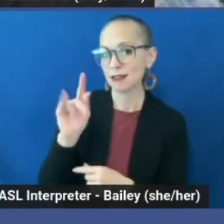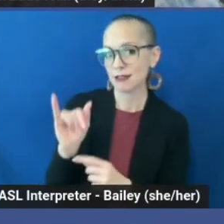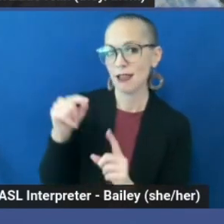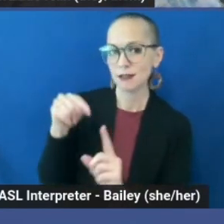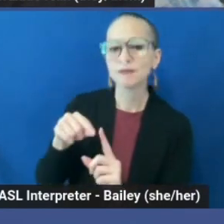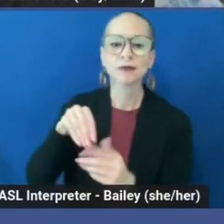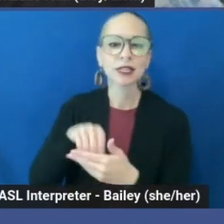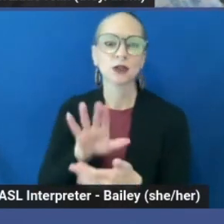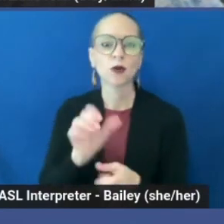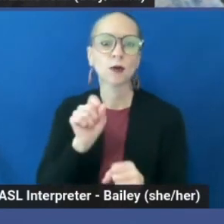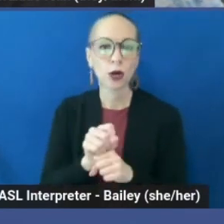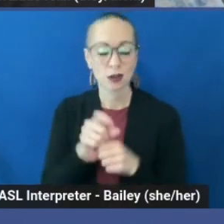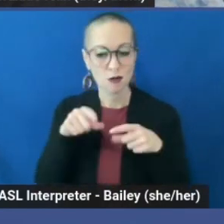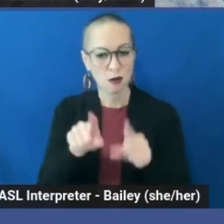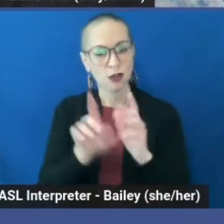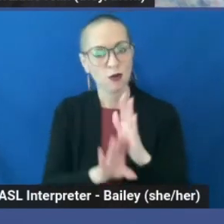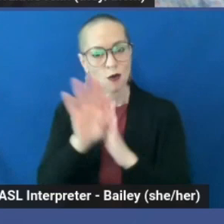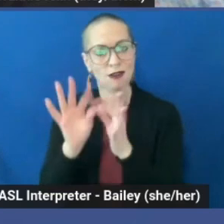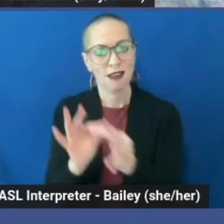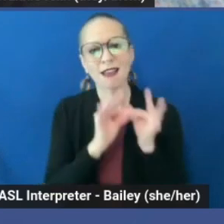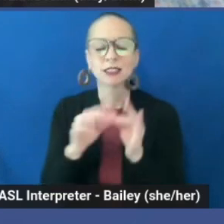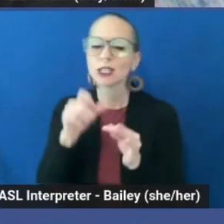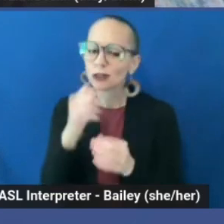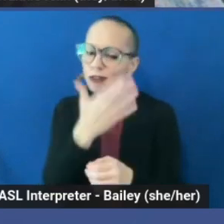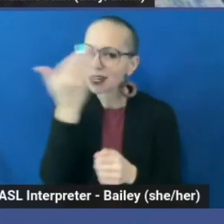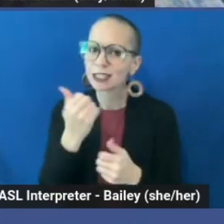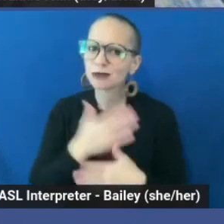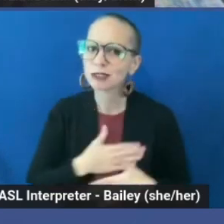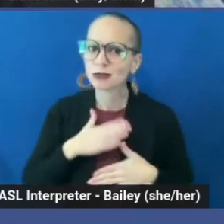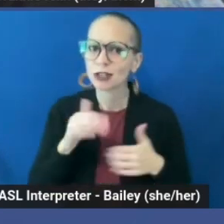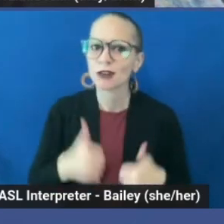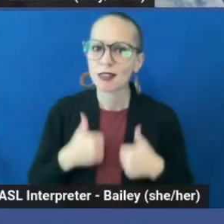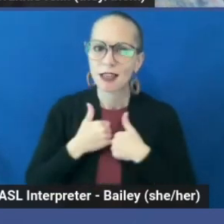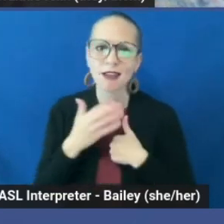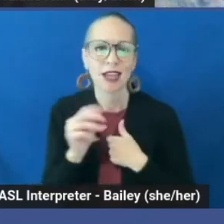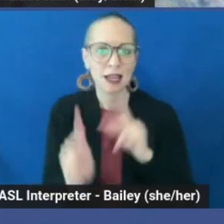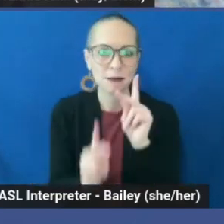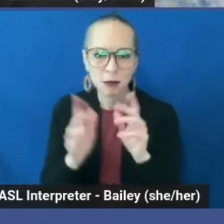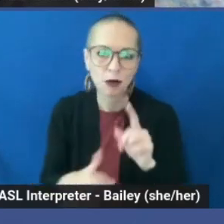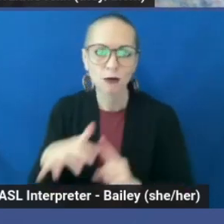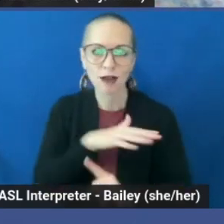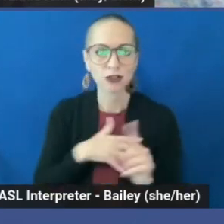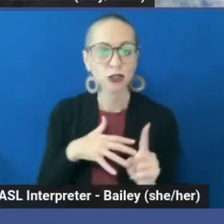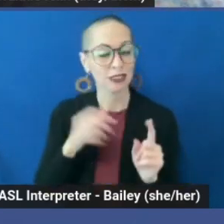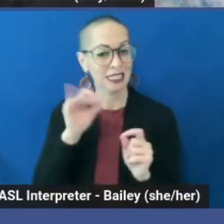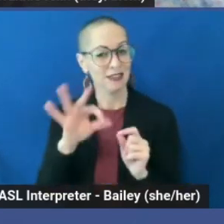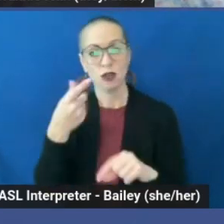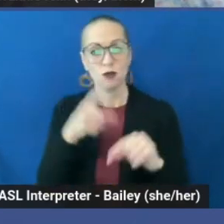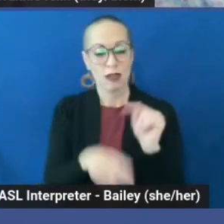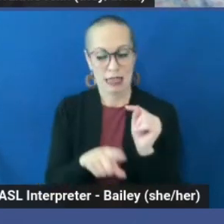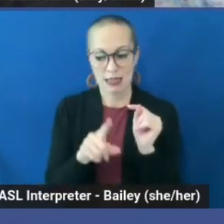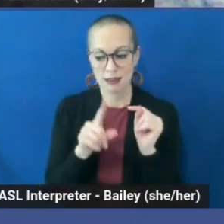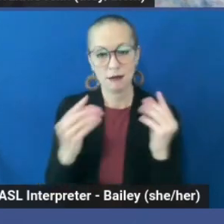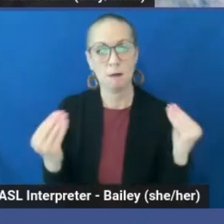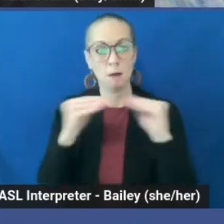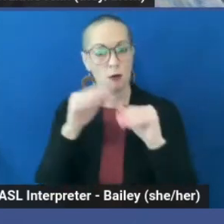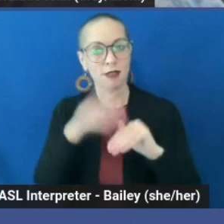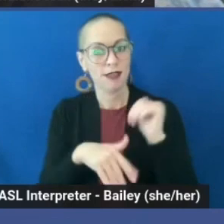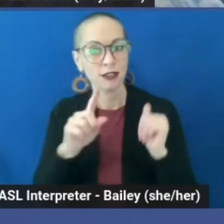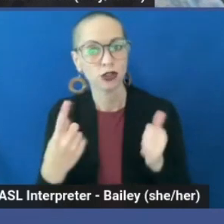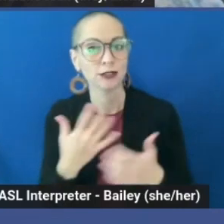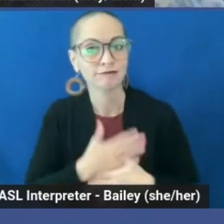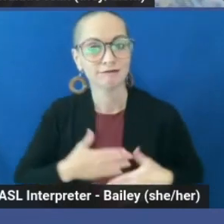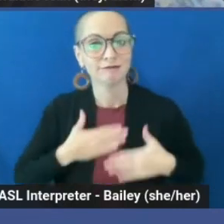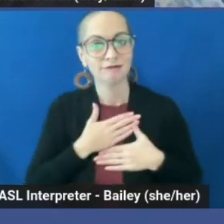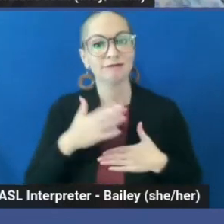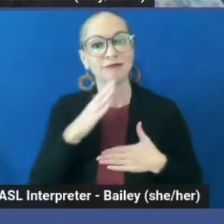As you organize, don't forget to enjoy your life and the people around you. If you simply can't do anything but survive and try to experience joy now